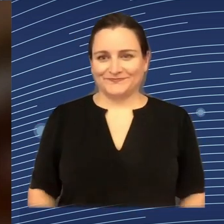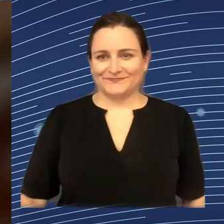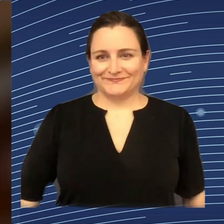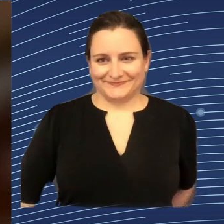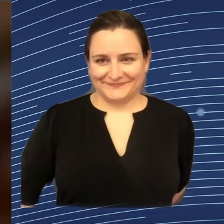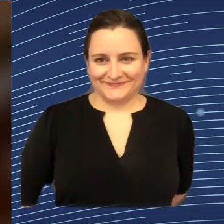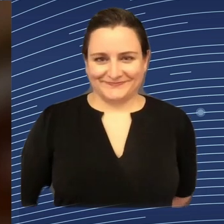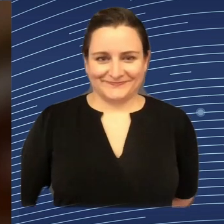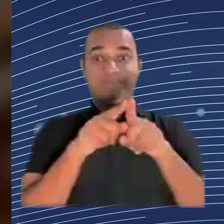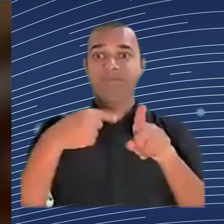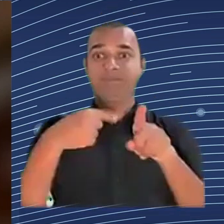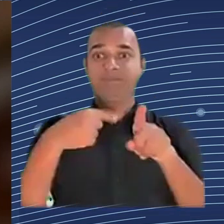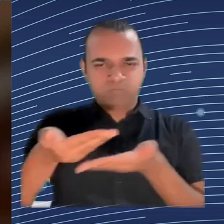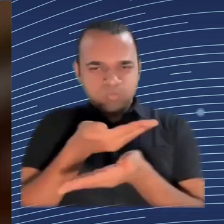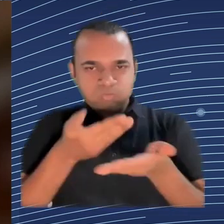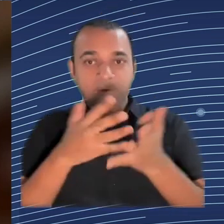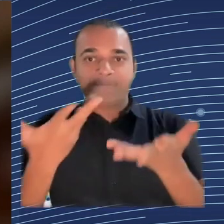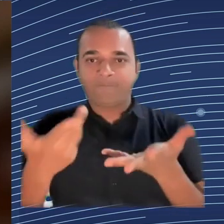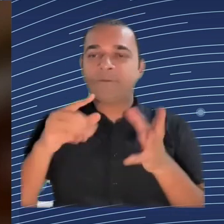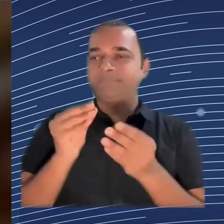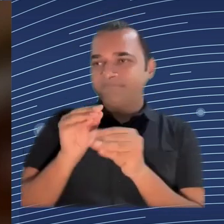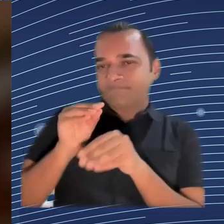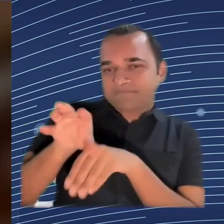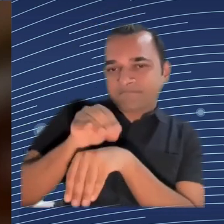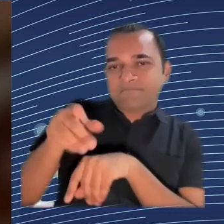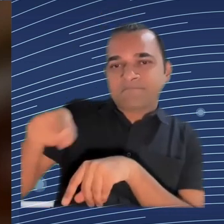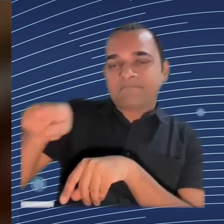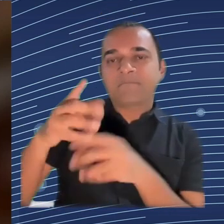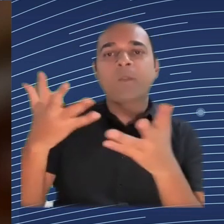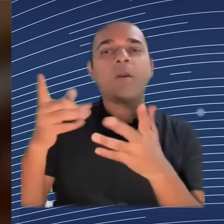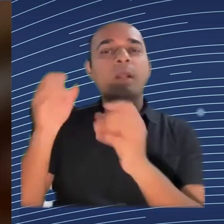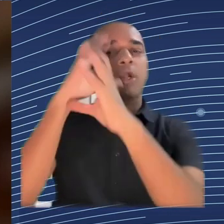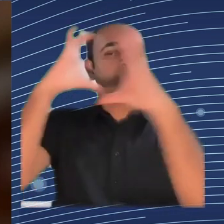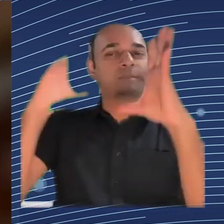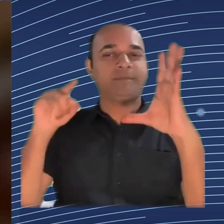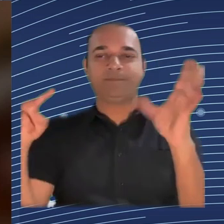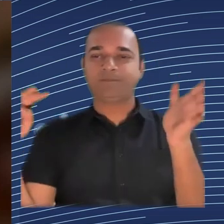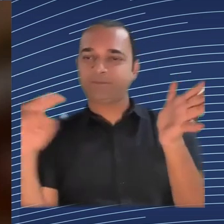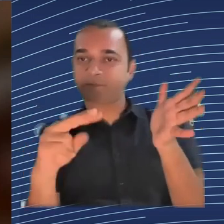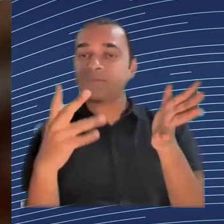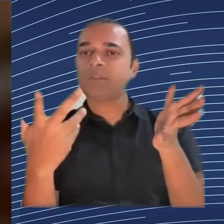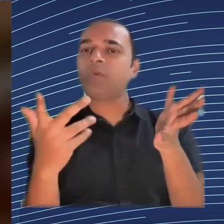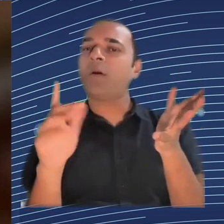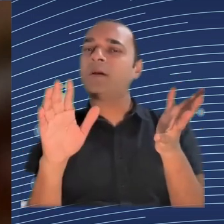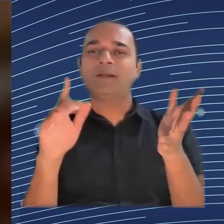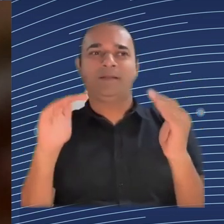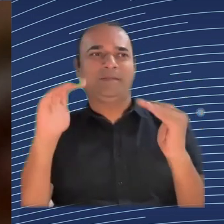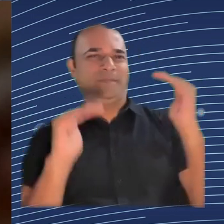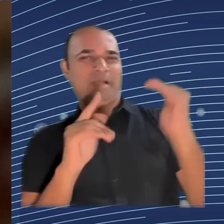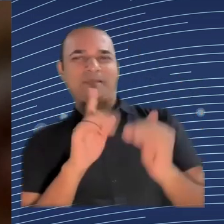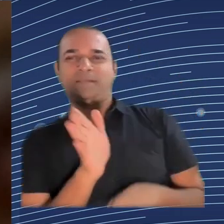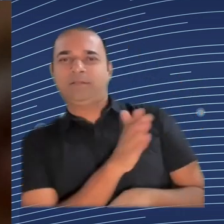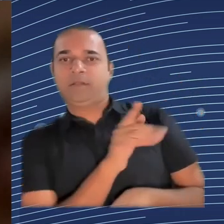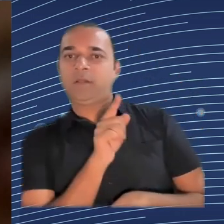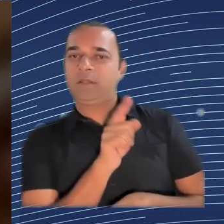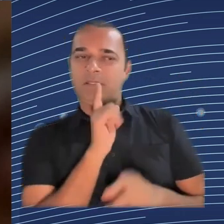This is essential, but bias and discrimination is oftentimes a purely technical problem, but we have a much wider